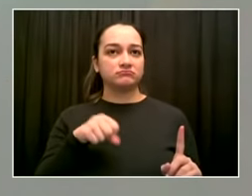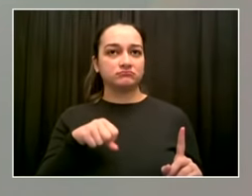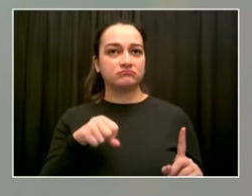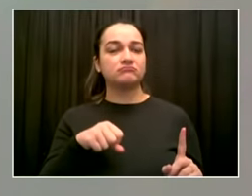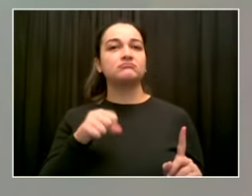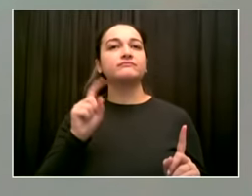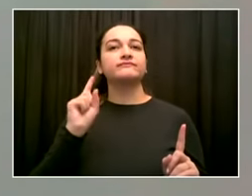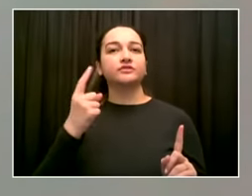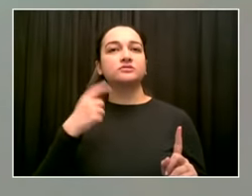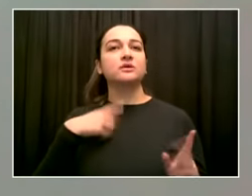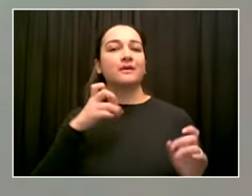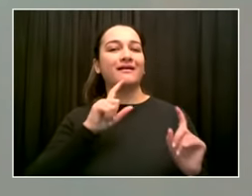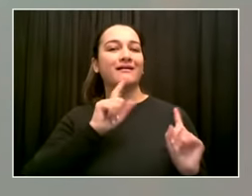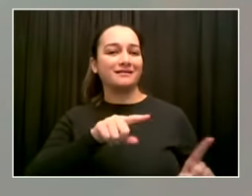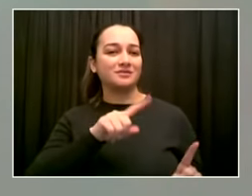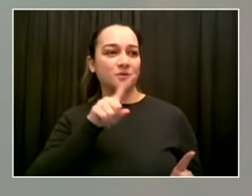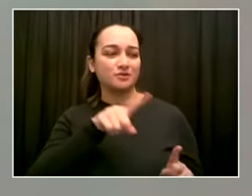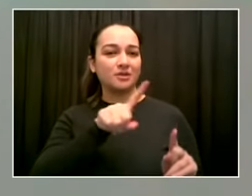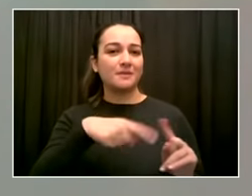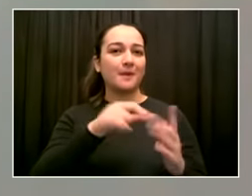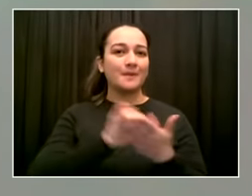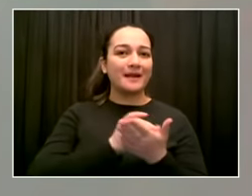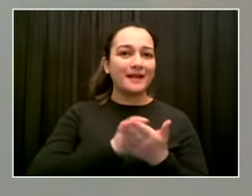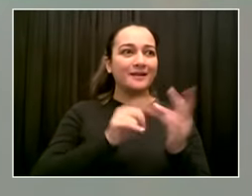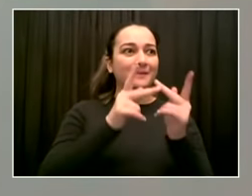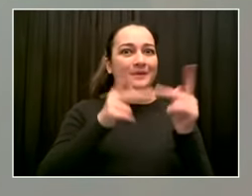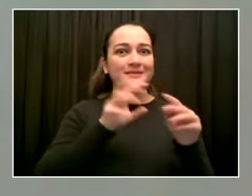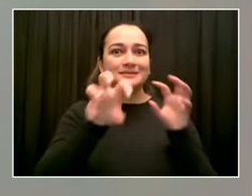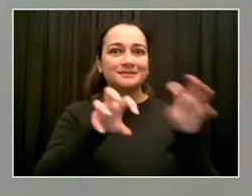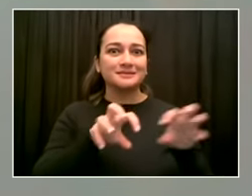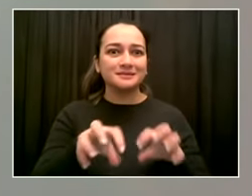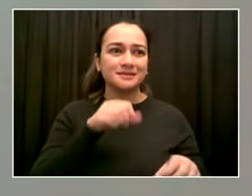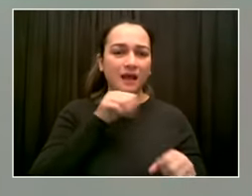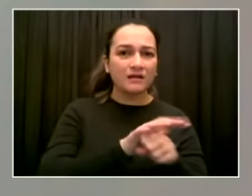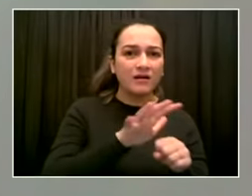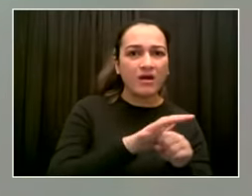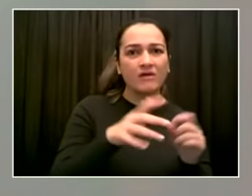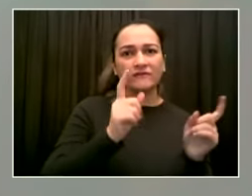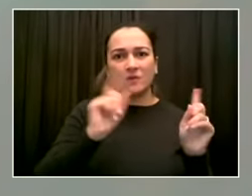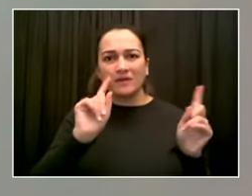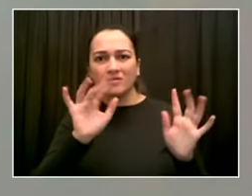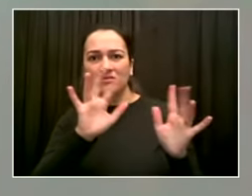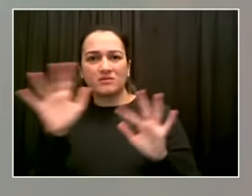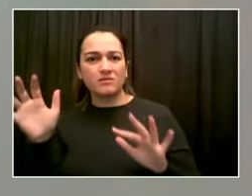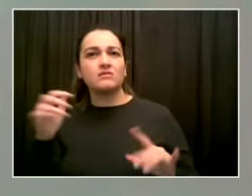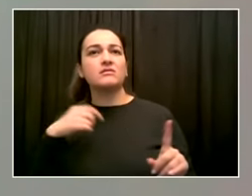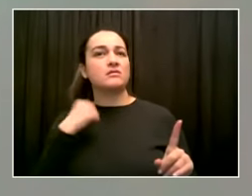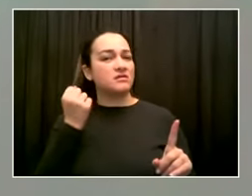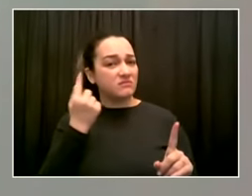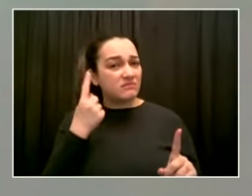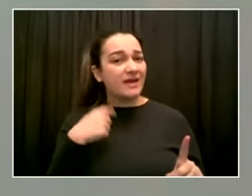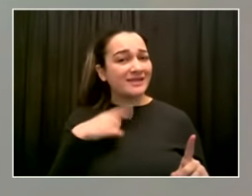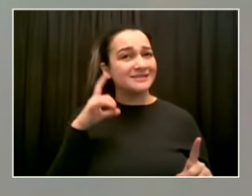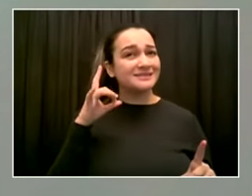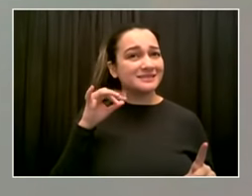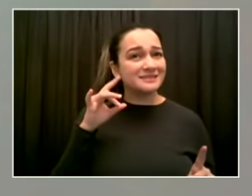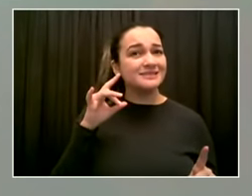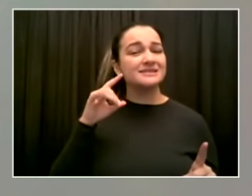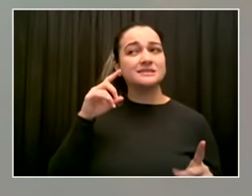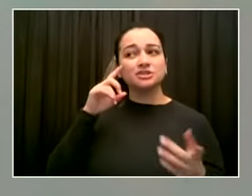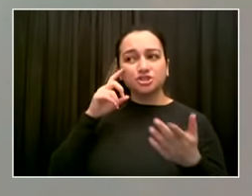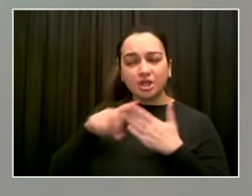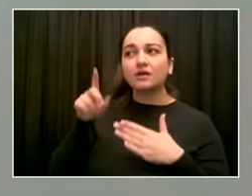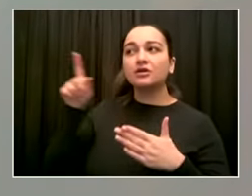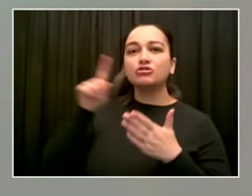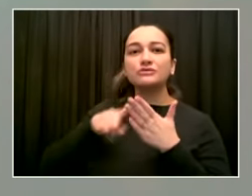So as everybody knows, we had researchers from Columbia last week that reported that there